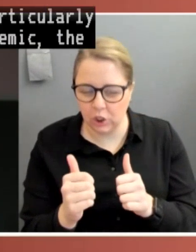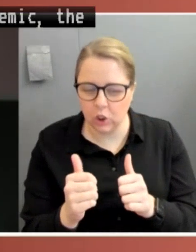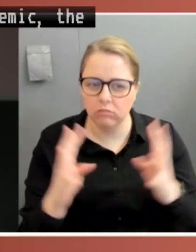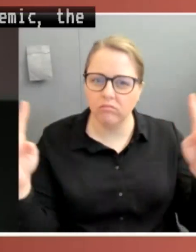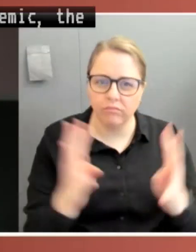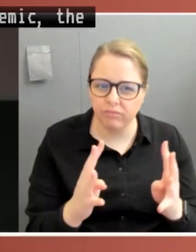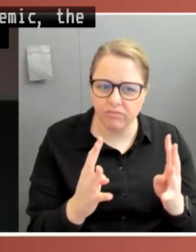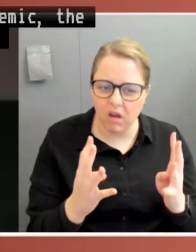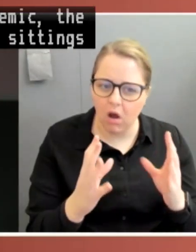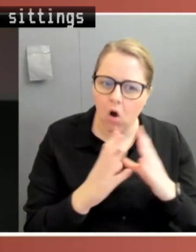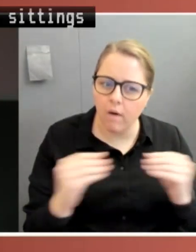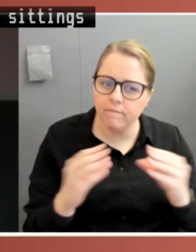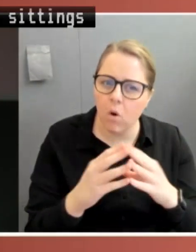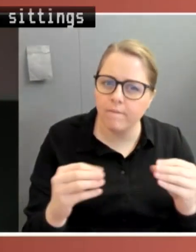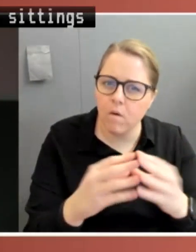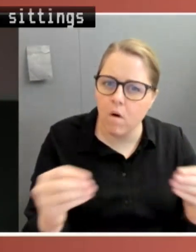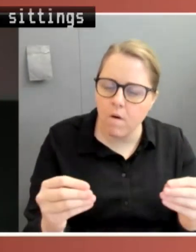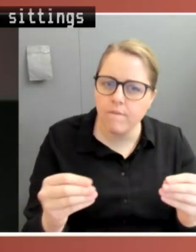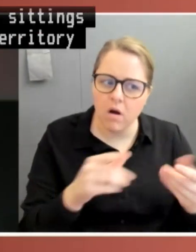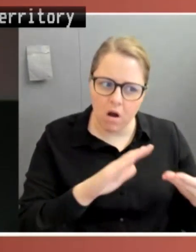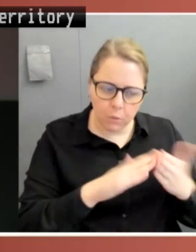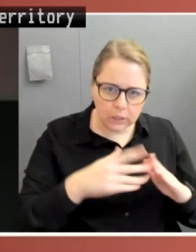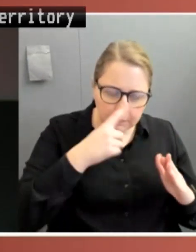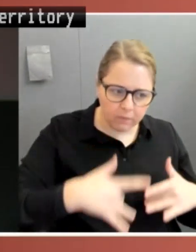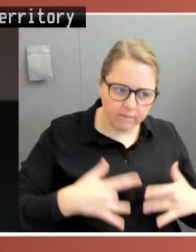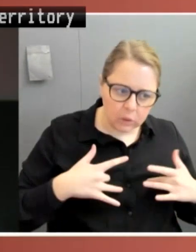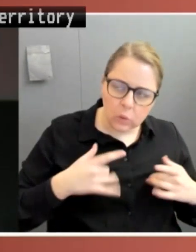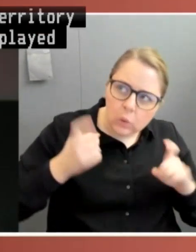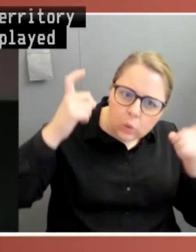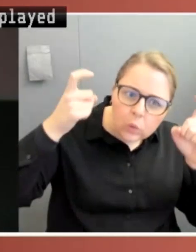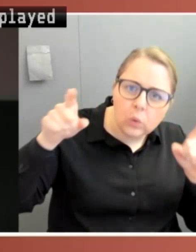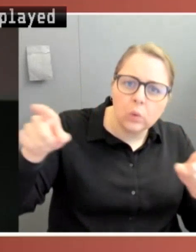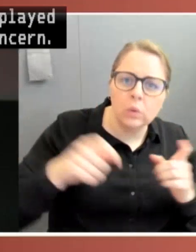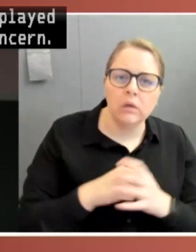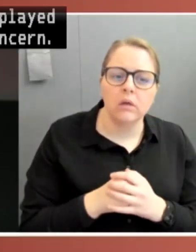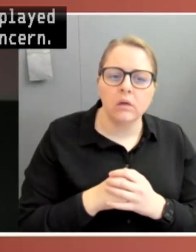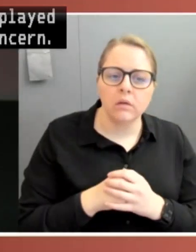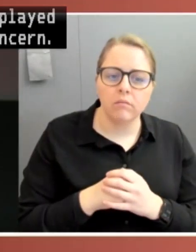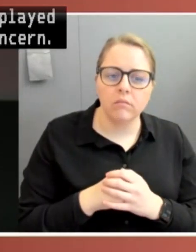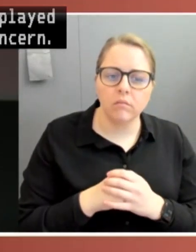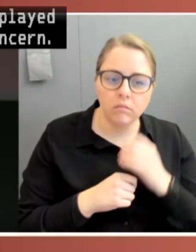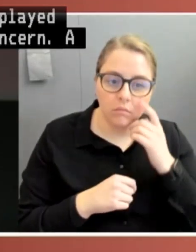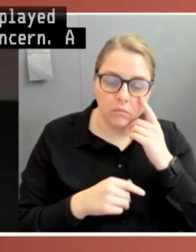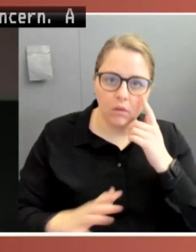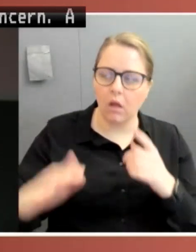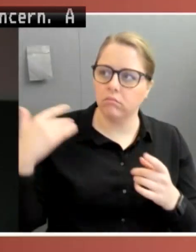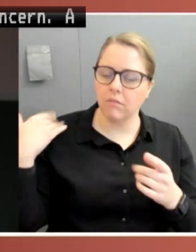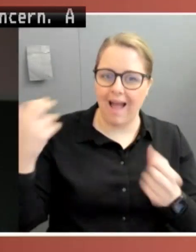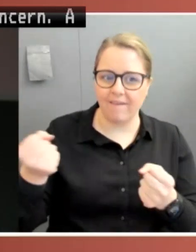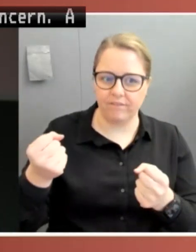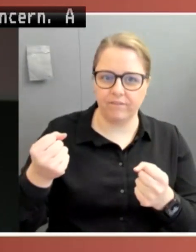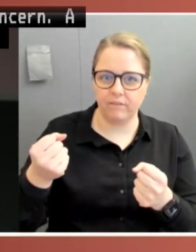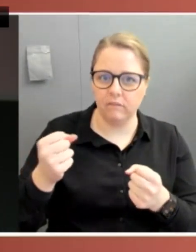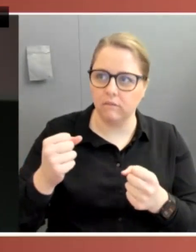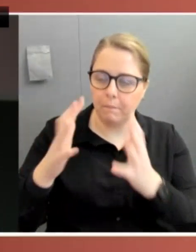strongly into community concern, a sense that politicians are exercising extraordinary unchecked powers that their elected representatives